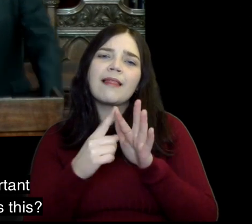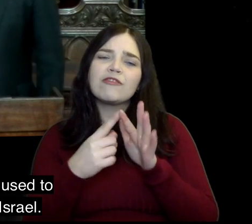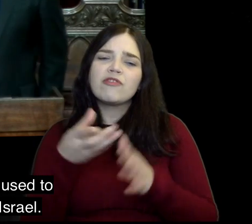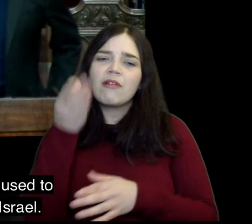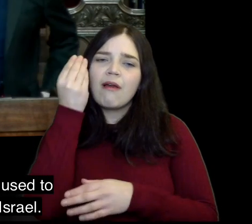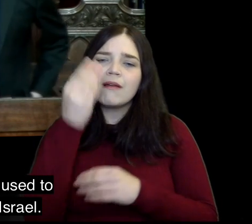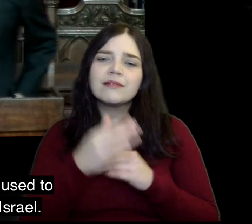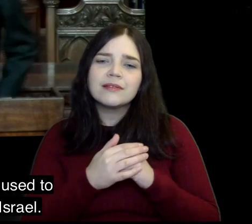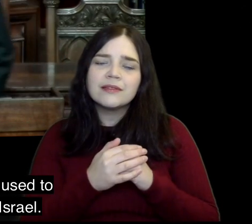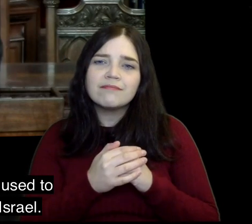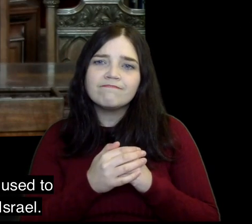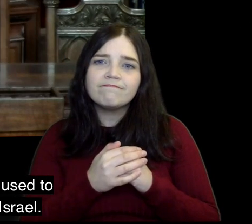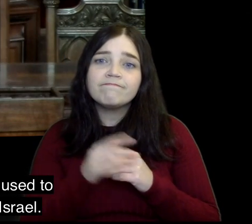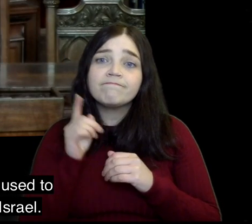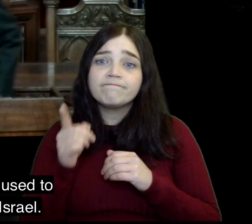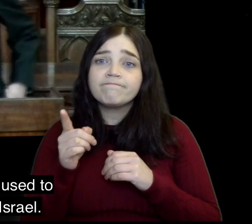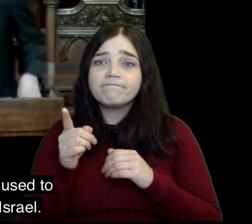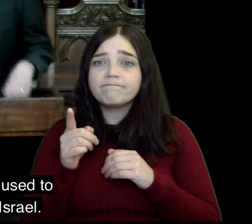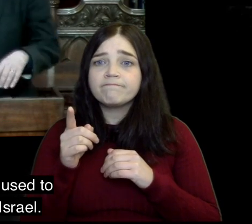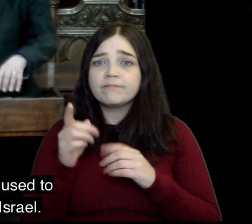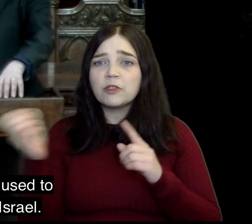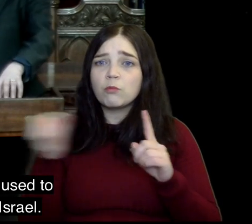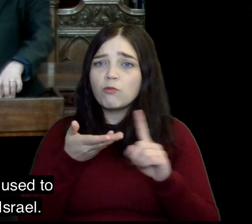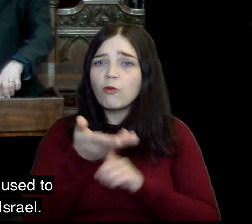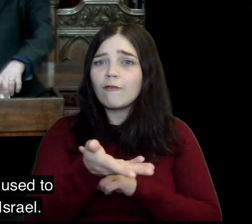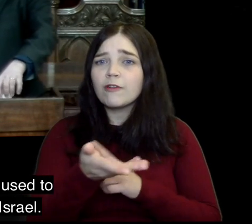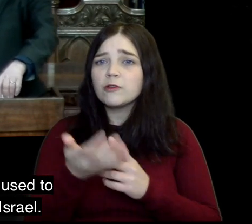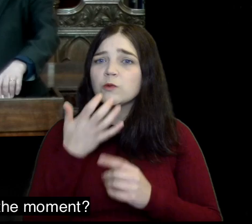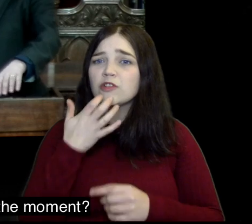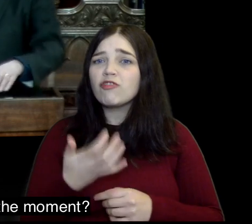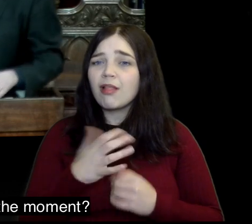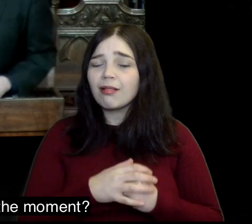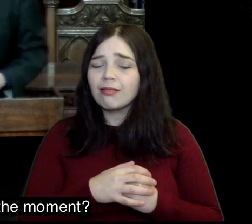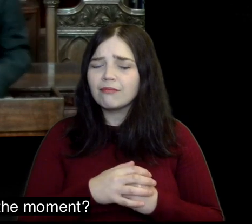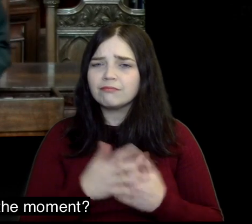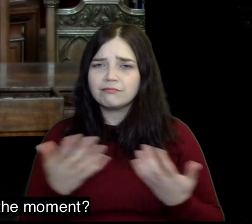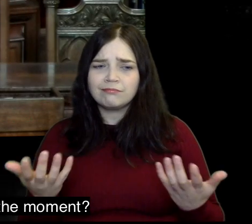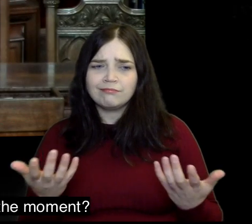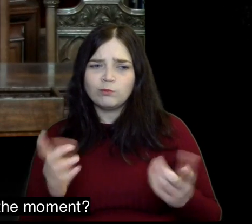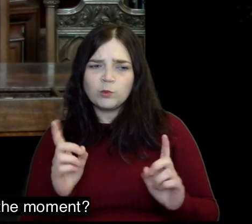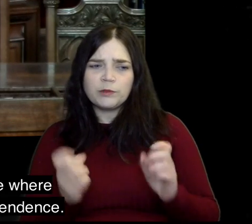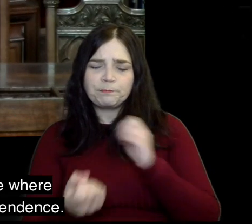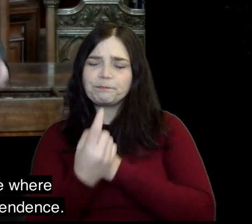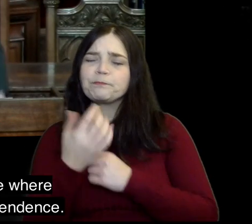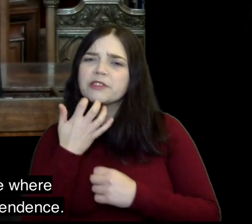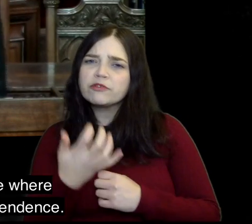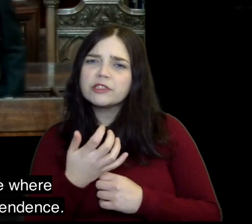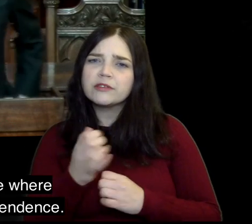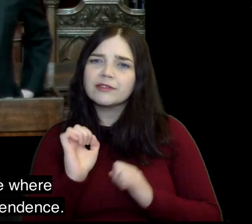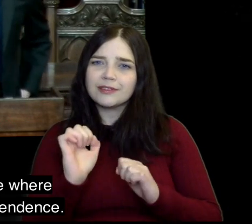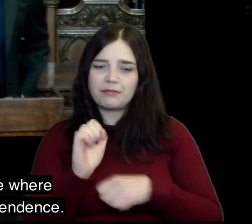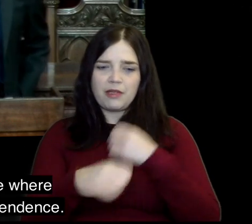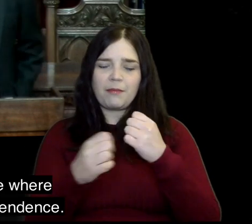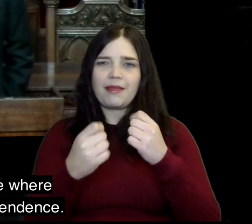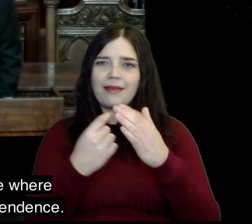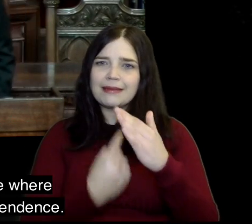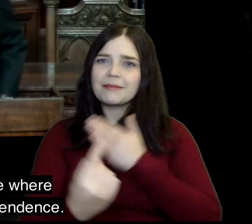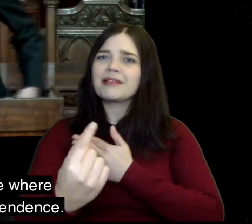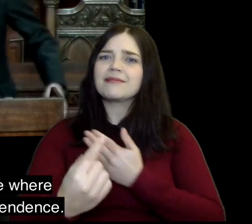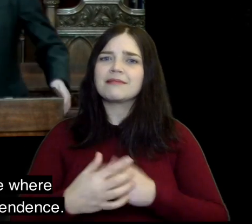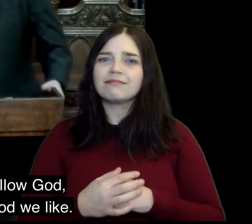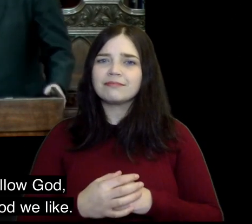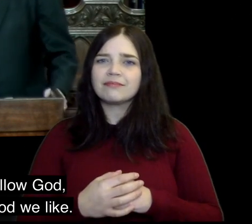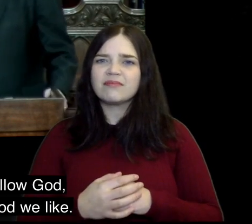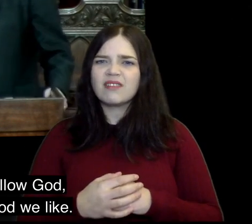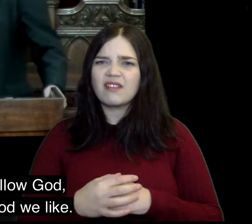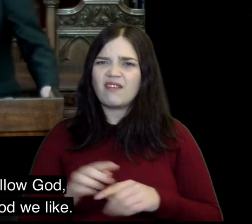why is it important that Elijah learns this well you see he's to be a prophet to Israel and where is Israel at the moment Israel's in a place where